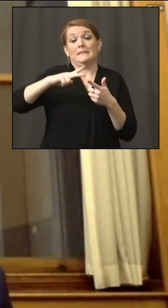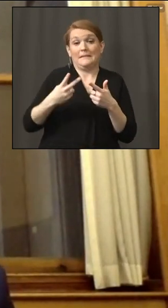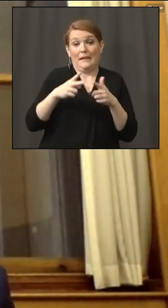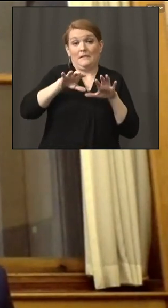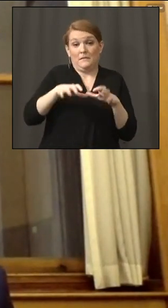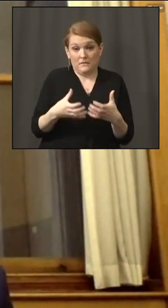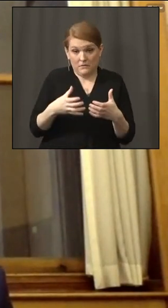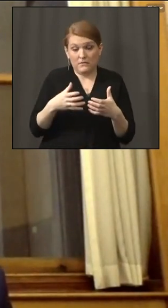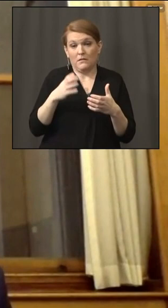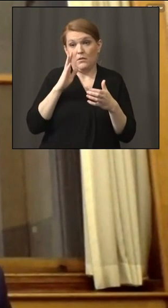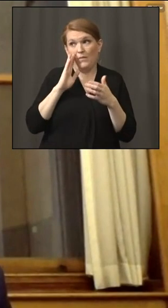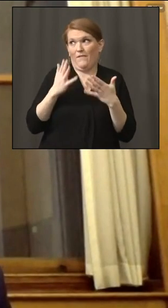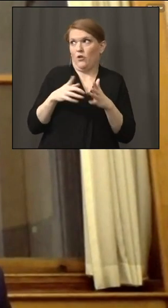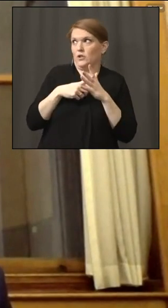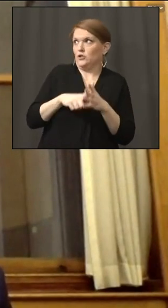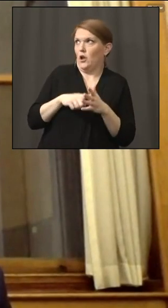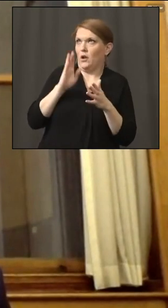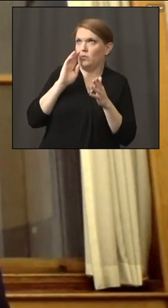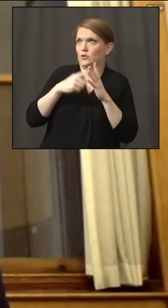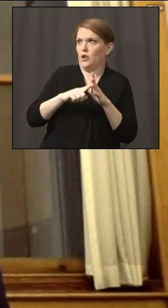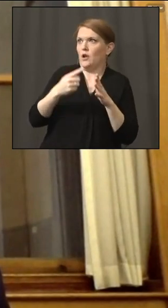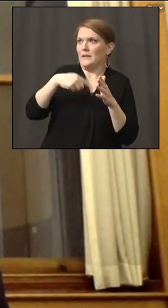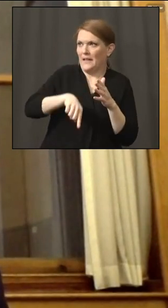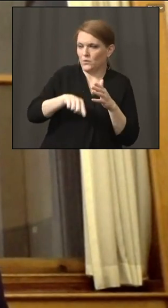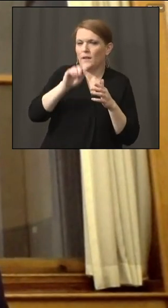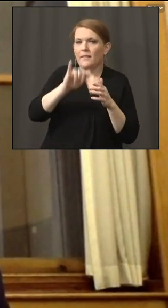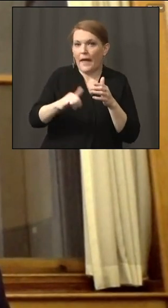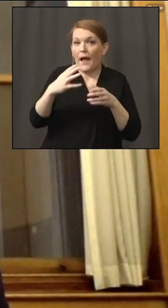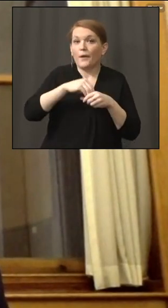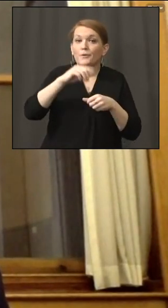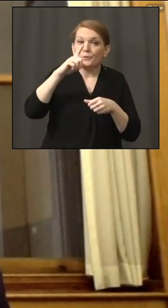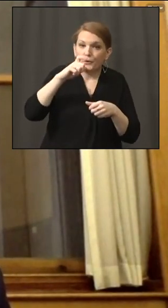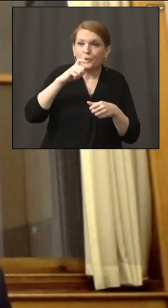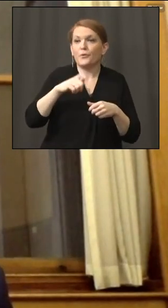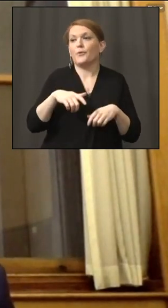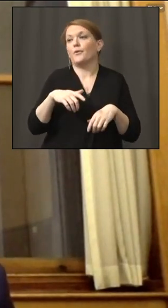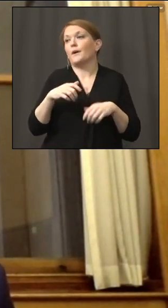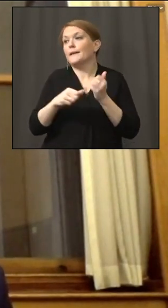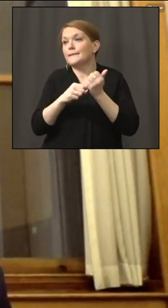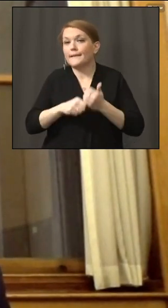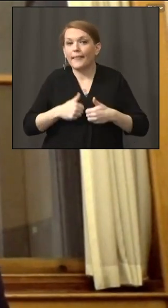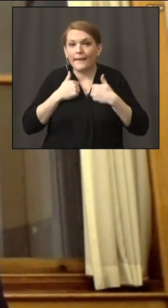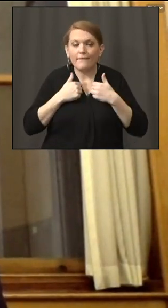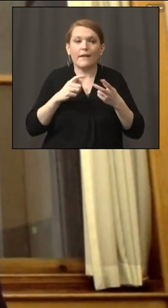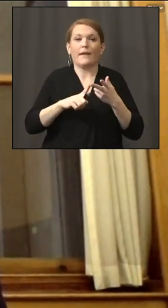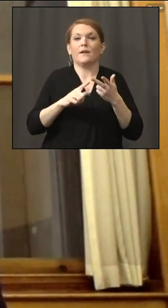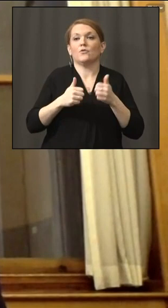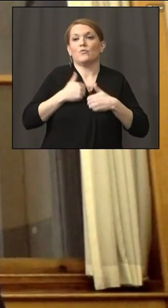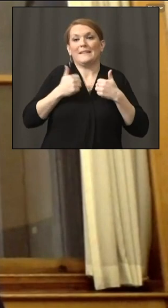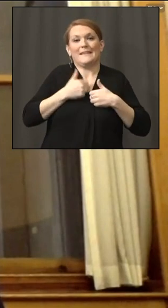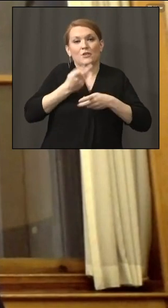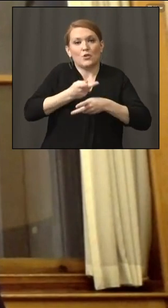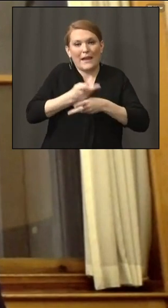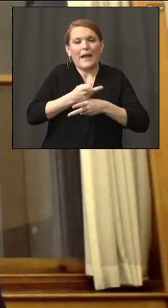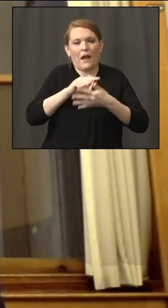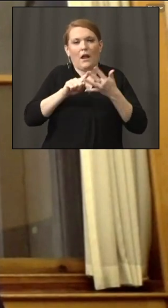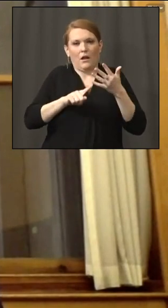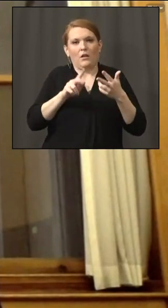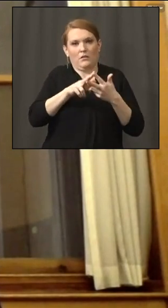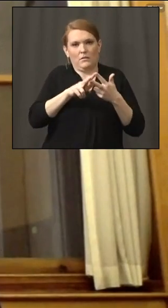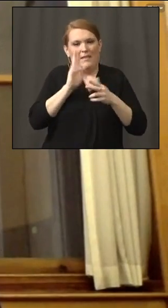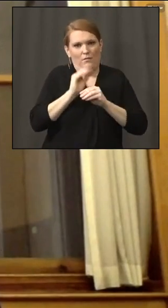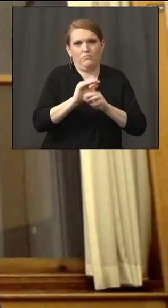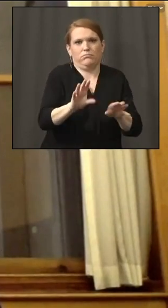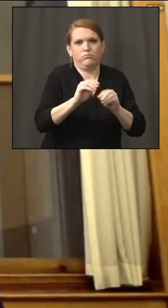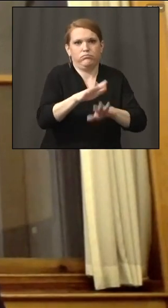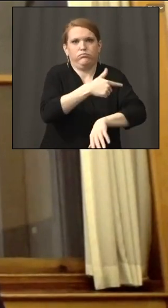begin as soon as next week. And that includes assisted living facilities and residential care homes where those same teams of vaccinators will then be going out to those